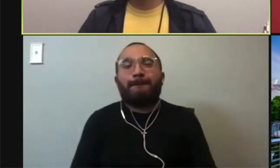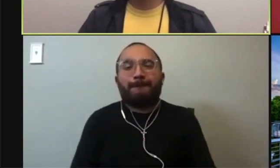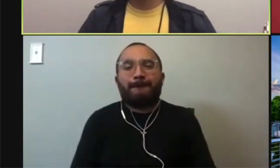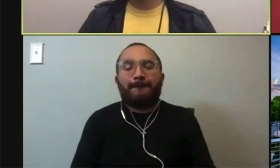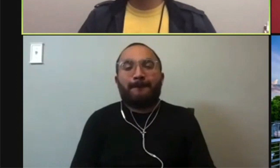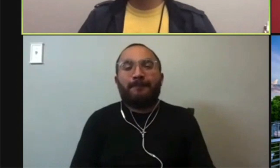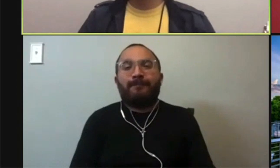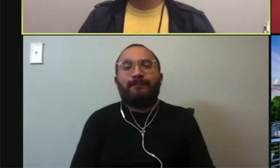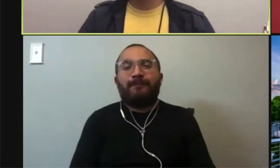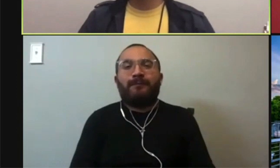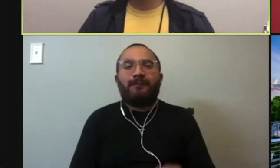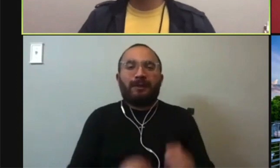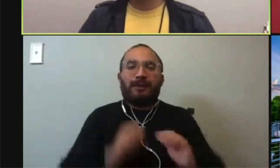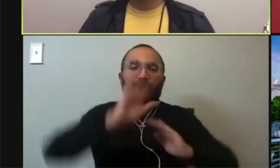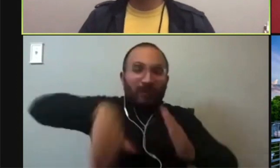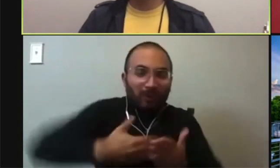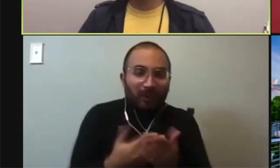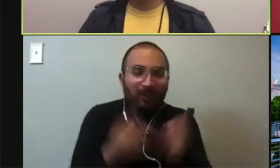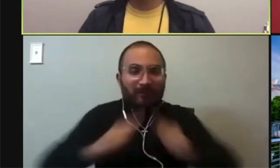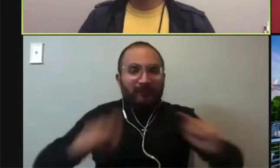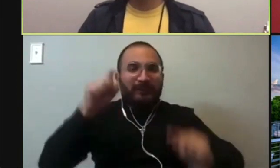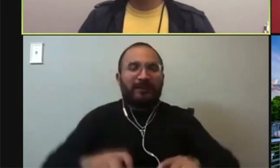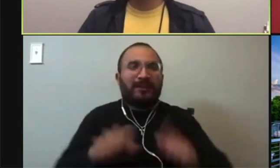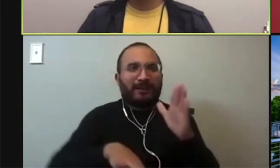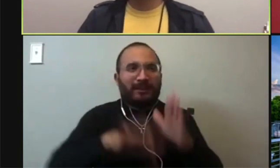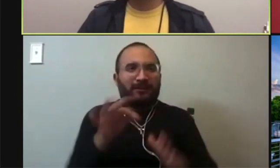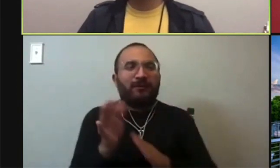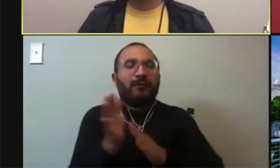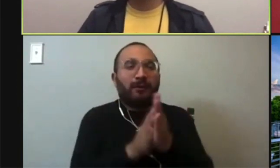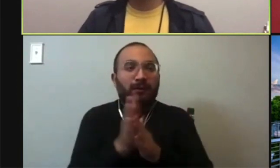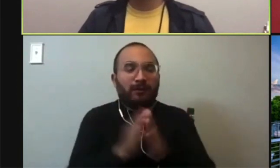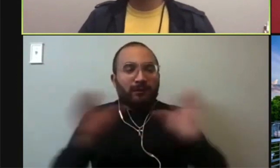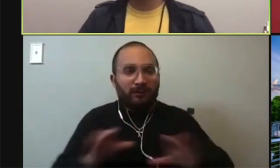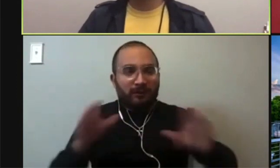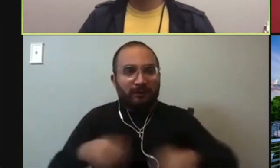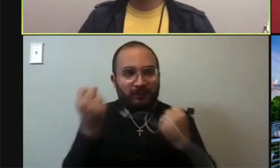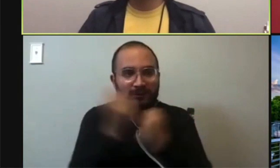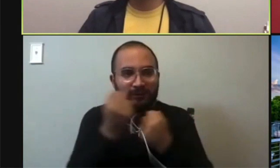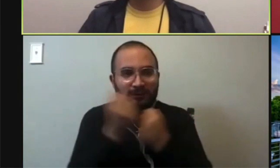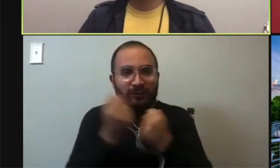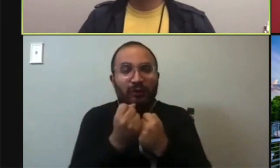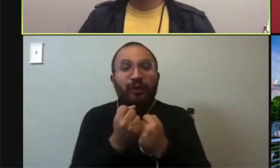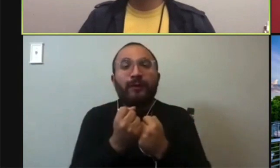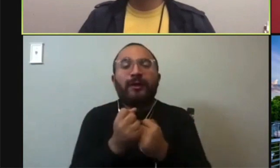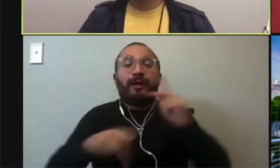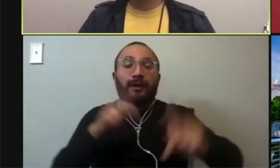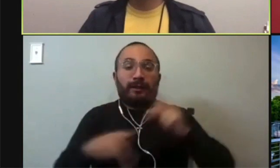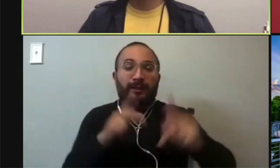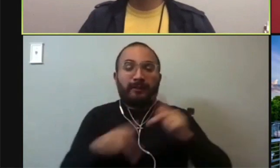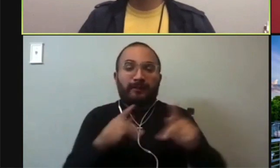We all need to find the courage this year to stand up for our democracy and democratic institutions.